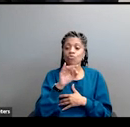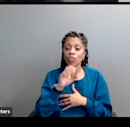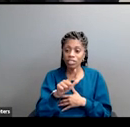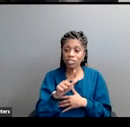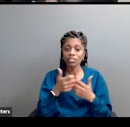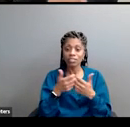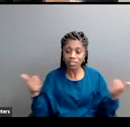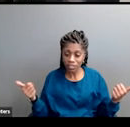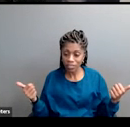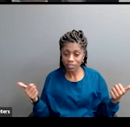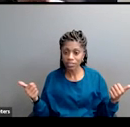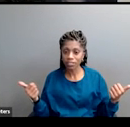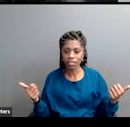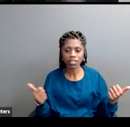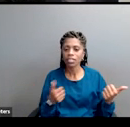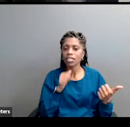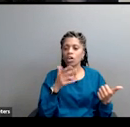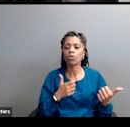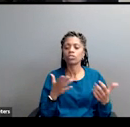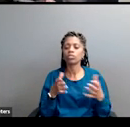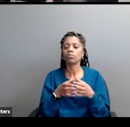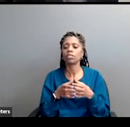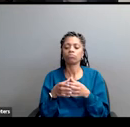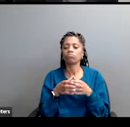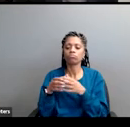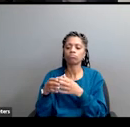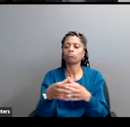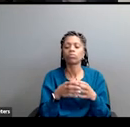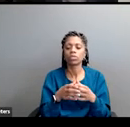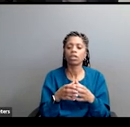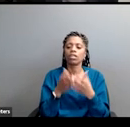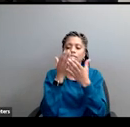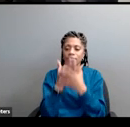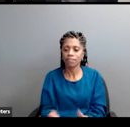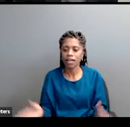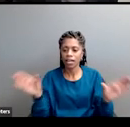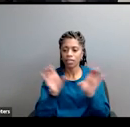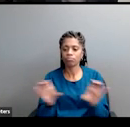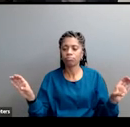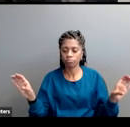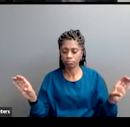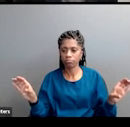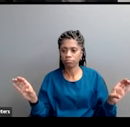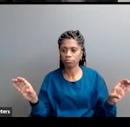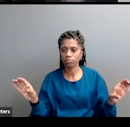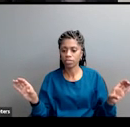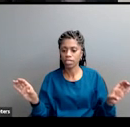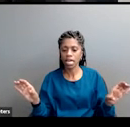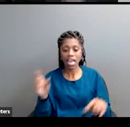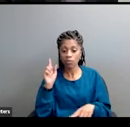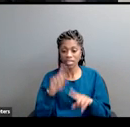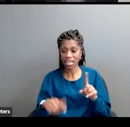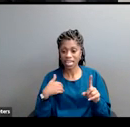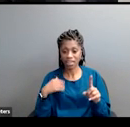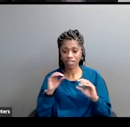get, you cannot get any of these seemingly non-racial policy advances